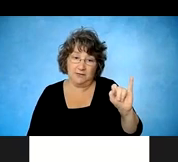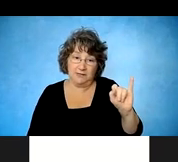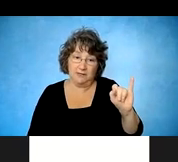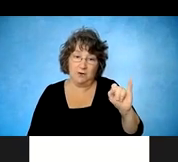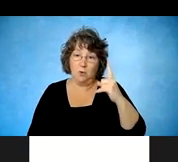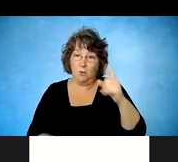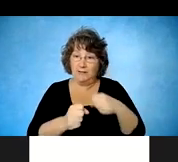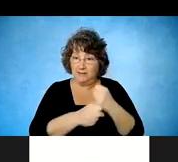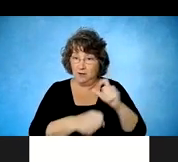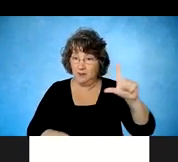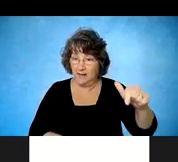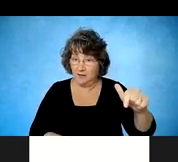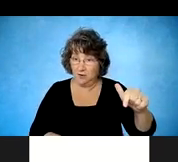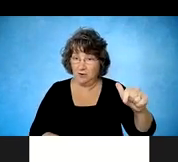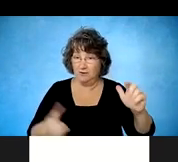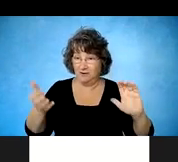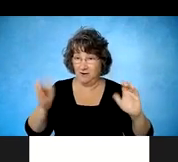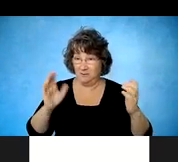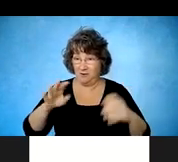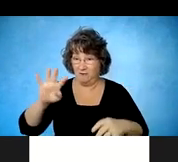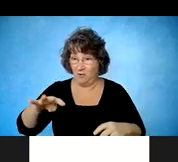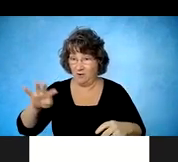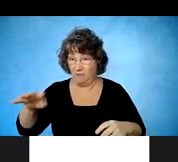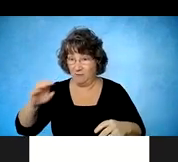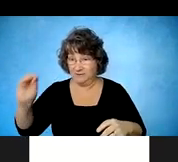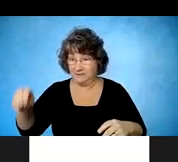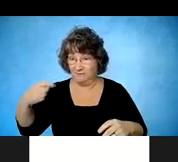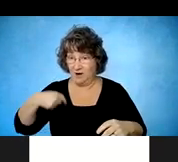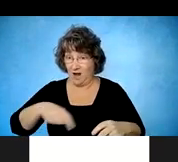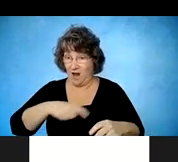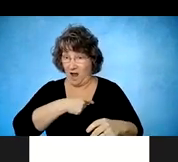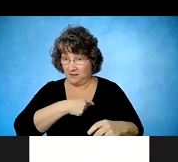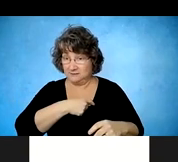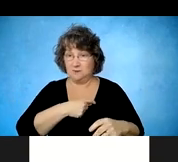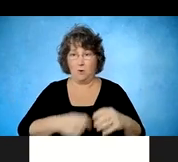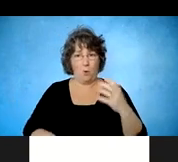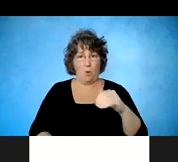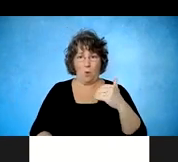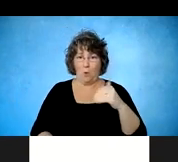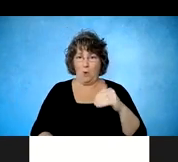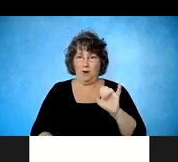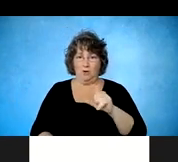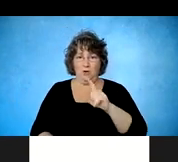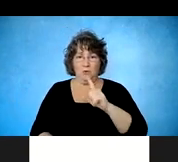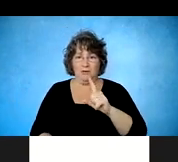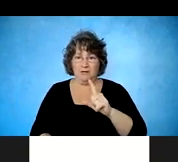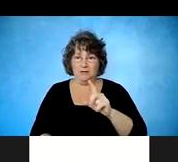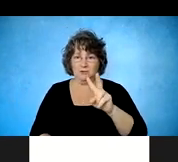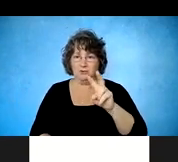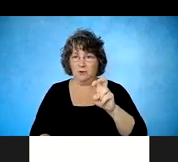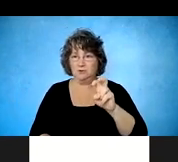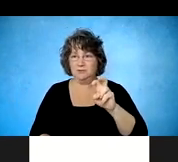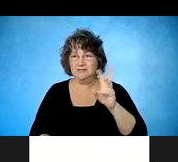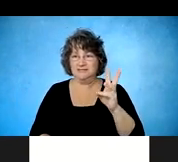injury. When compared to our 44%, we have, um, a 267 improvement over that particular